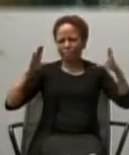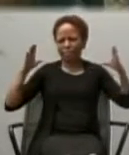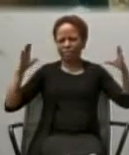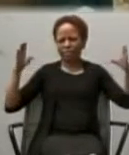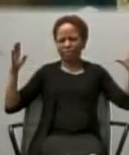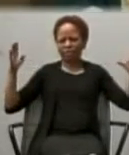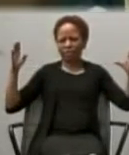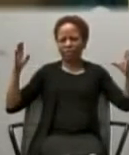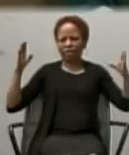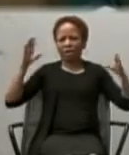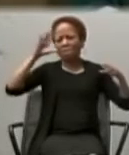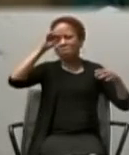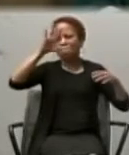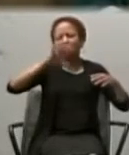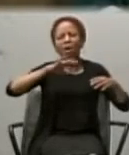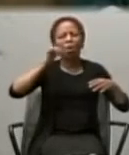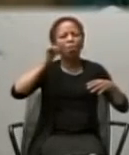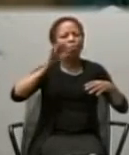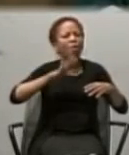men, and women, everywhere.